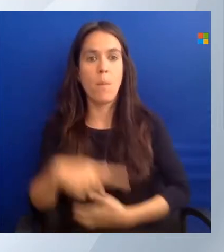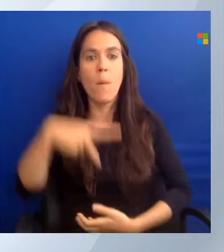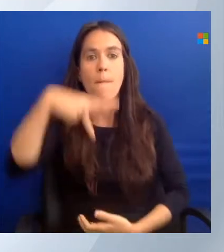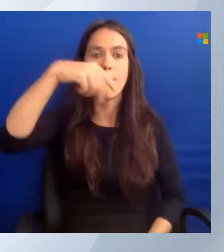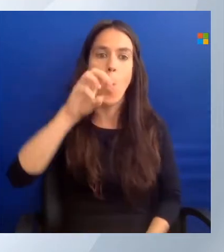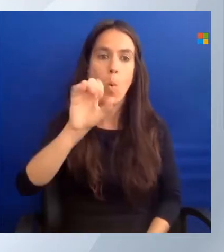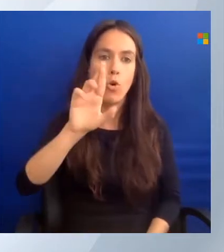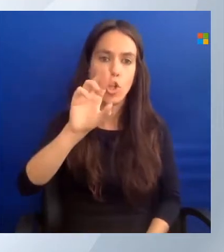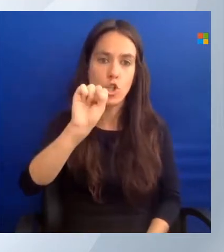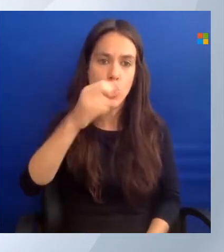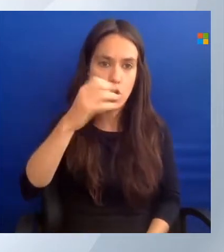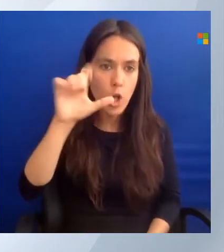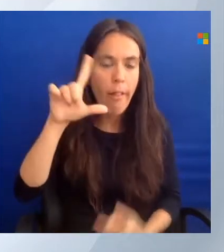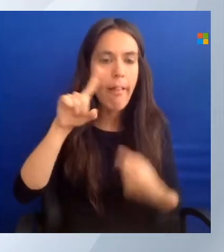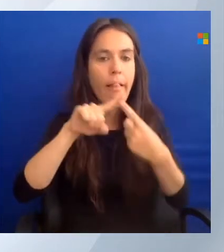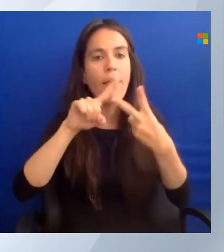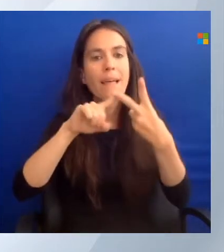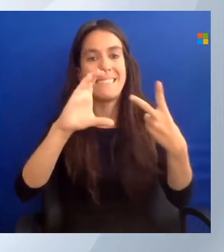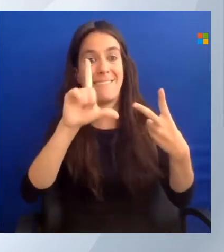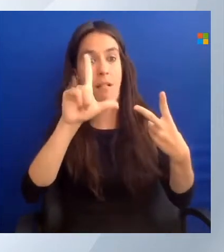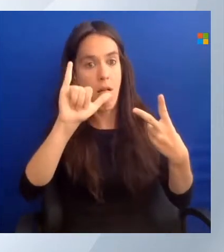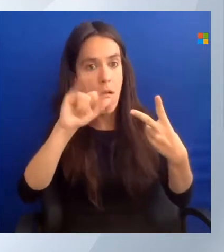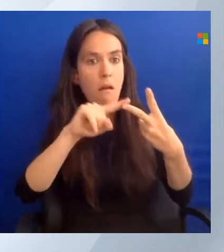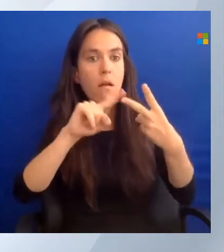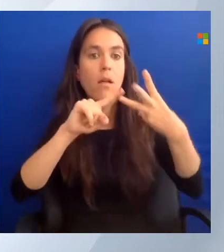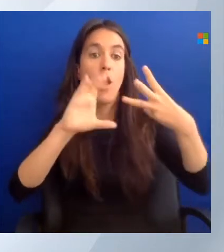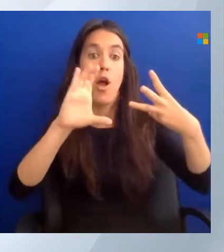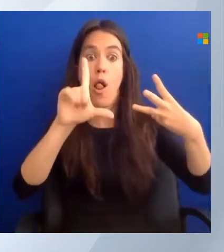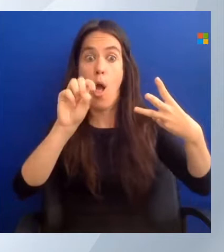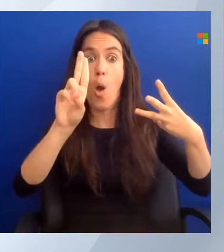Cloud Shell. And after that, we'll get into ARM templates.